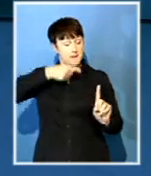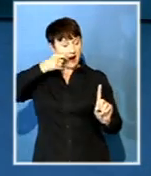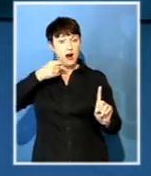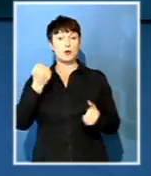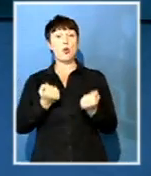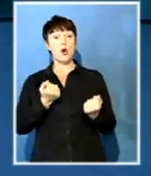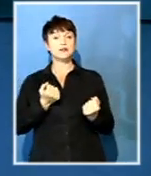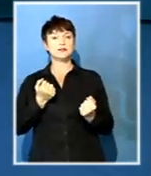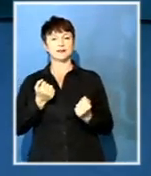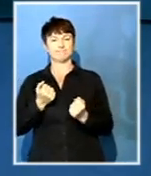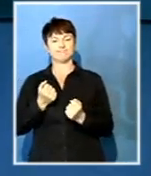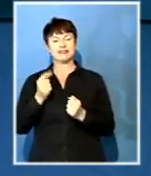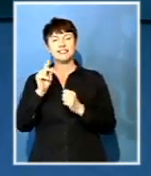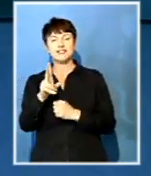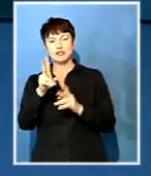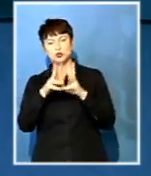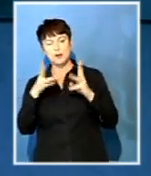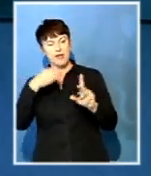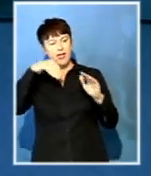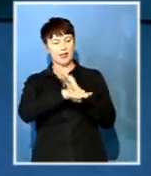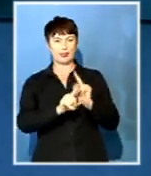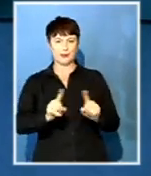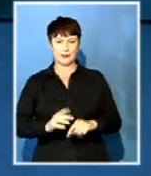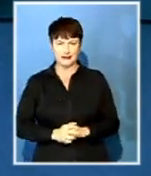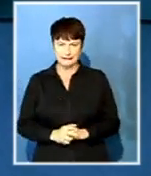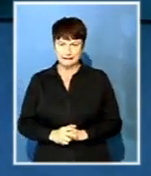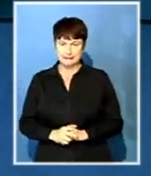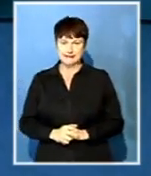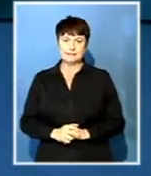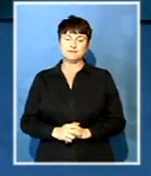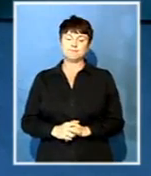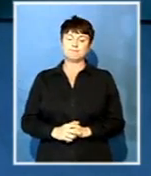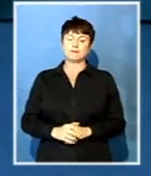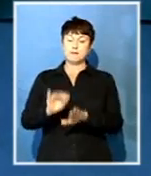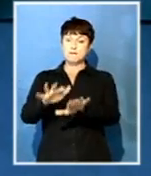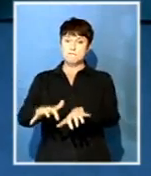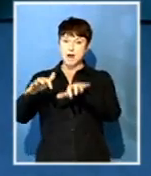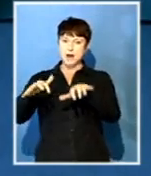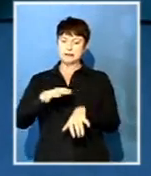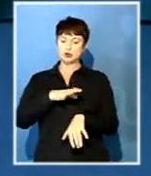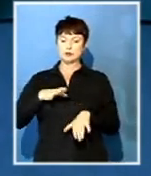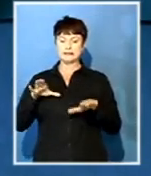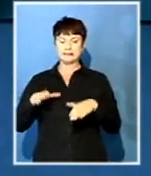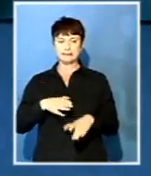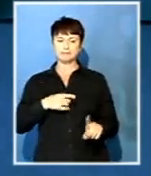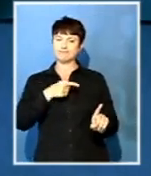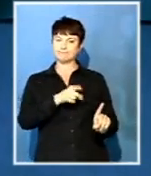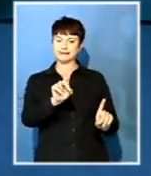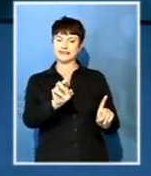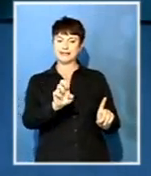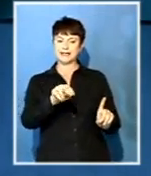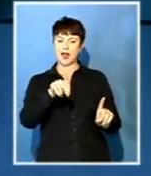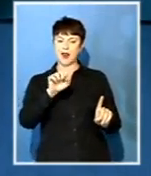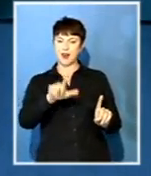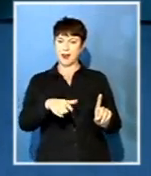The enterprise faced the wrath of members of parliament over its dubious deals with a Gupta-linked company. Danelle struggled